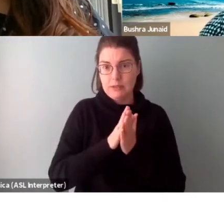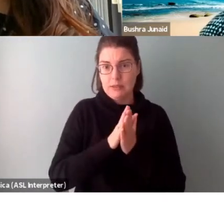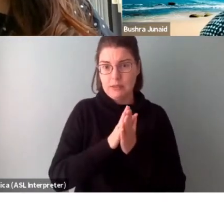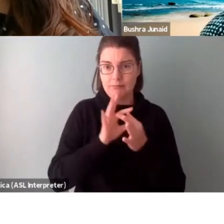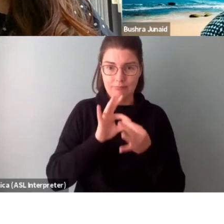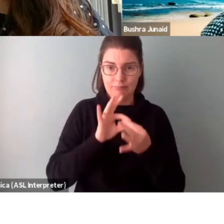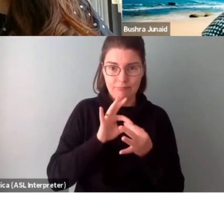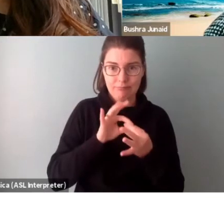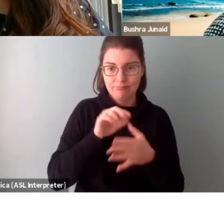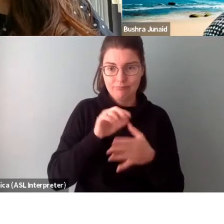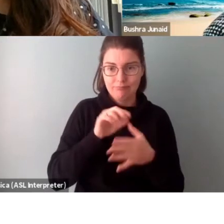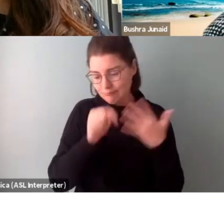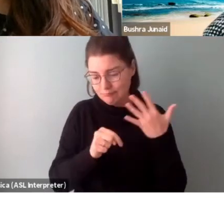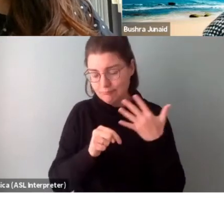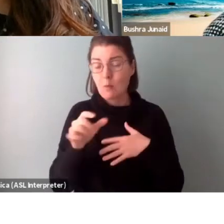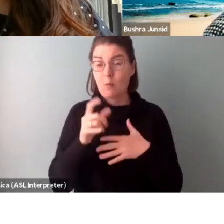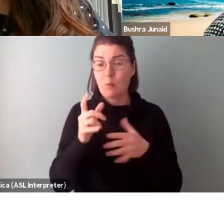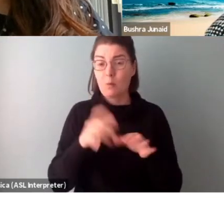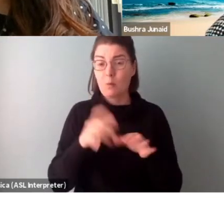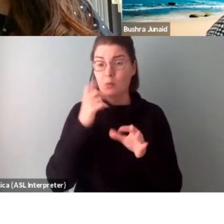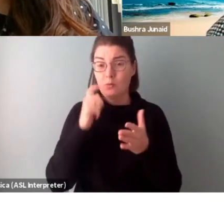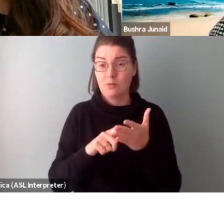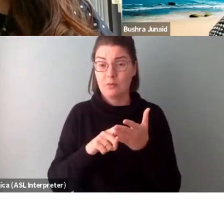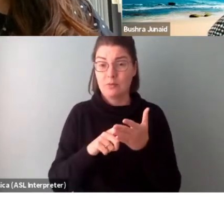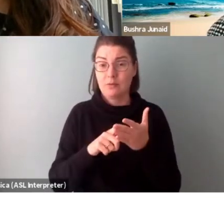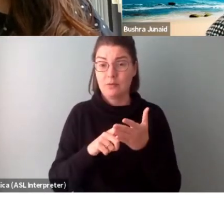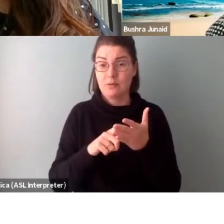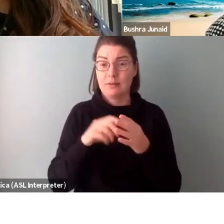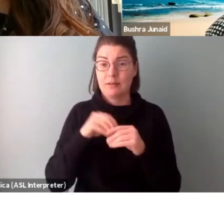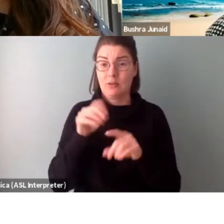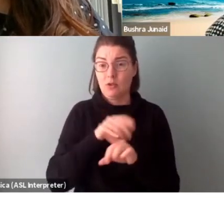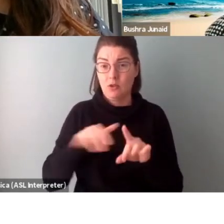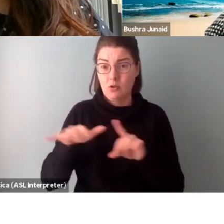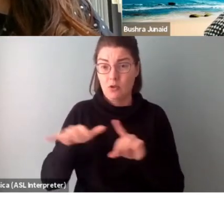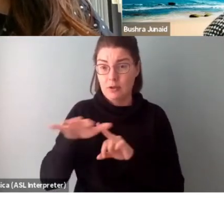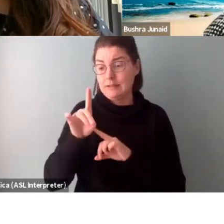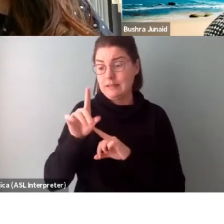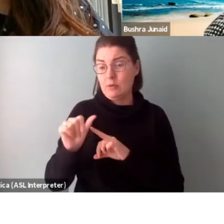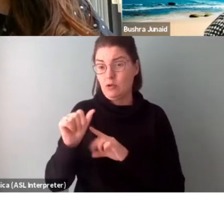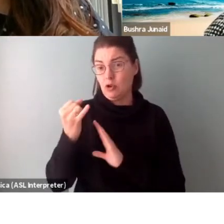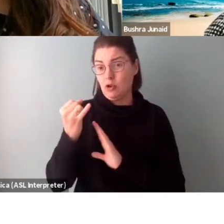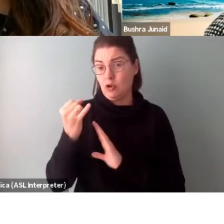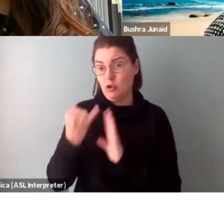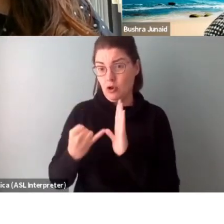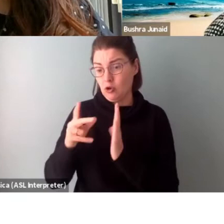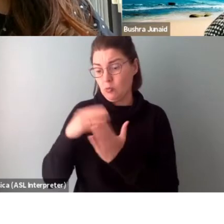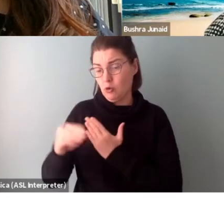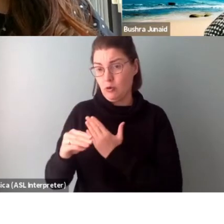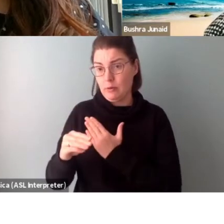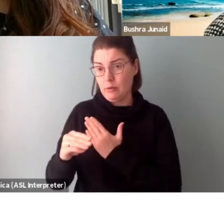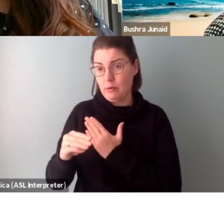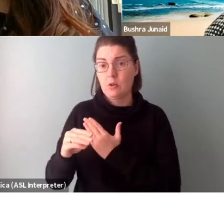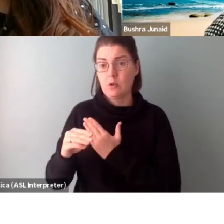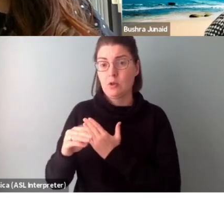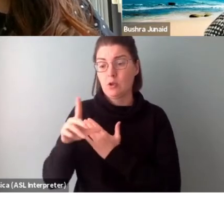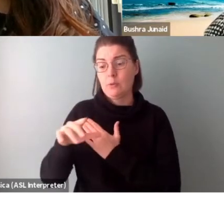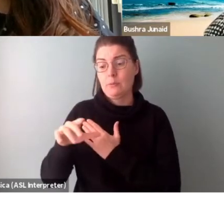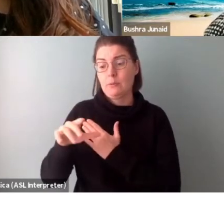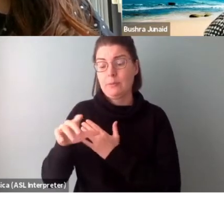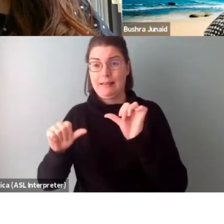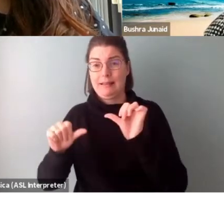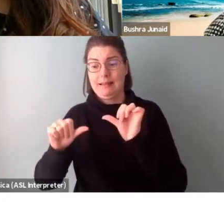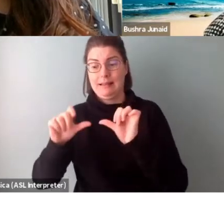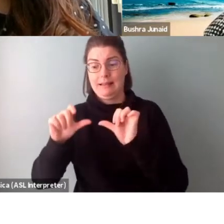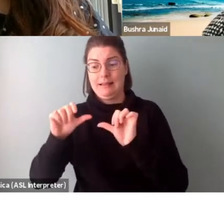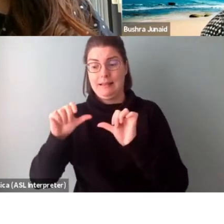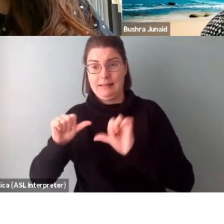It's also important to recognize that at least within the context of the disability arts programs, you're being assessed by other artists with lived experience